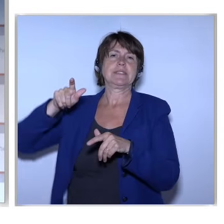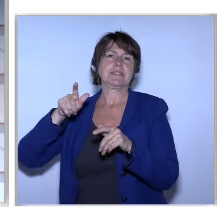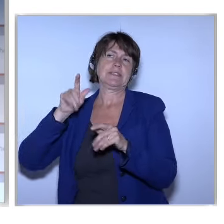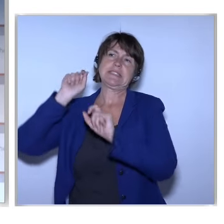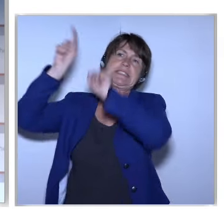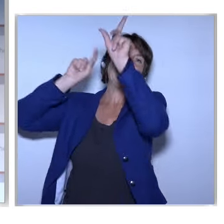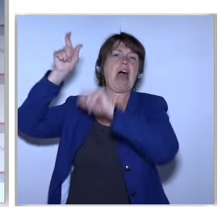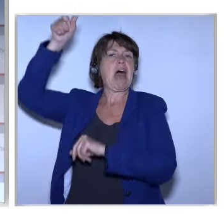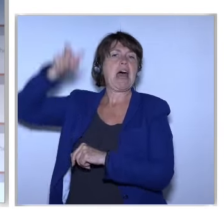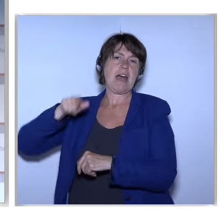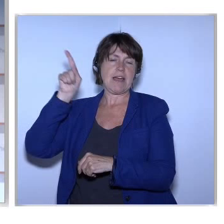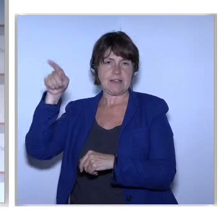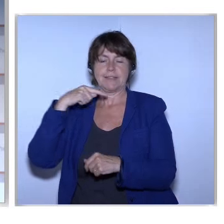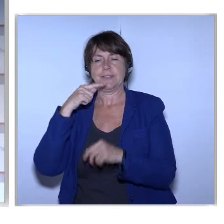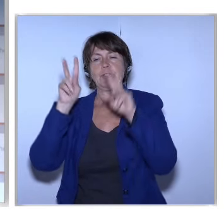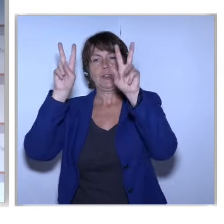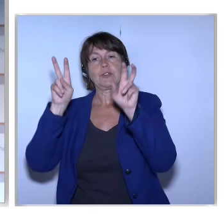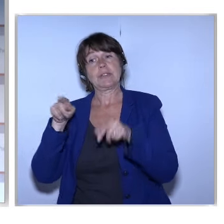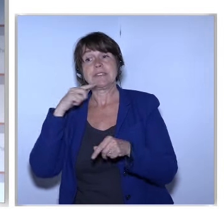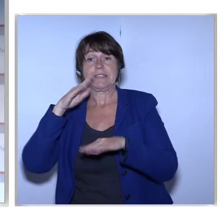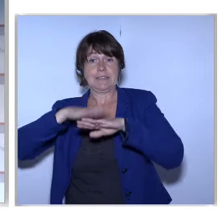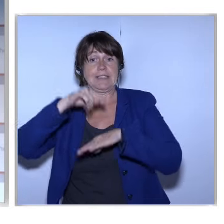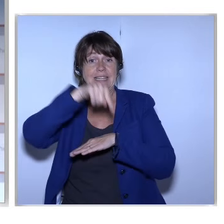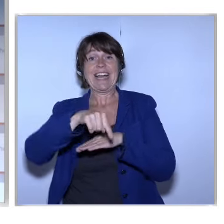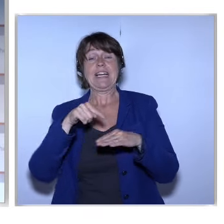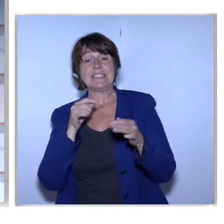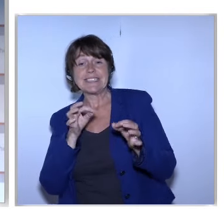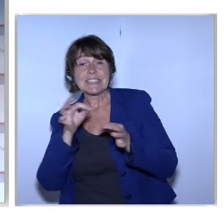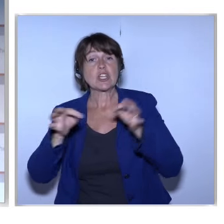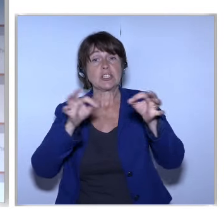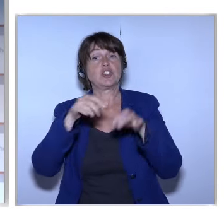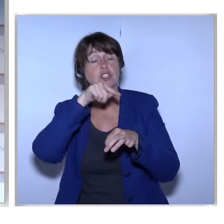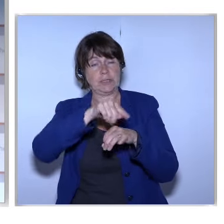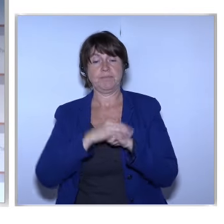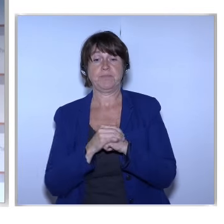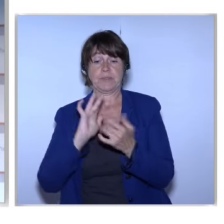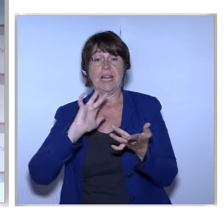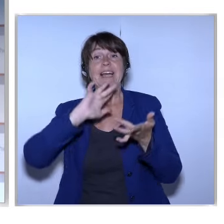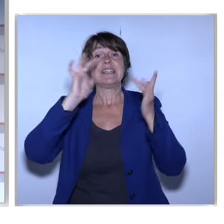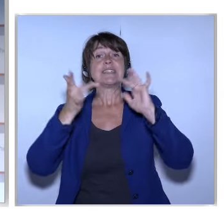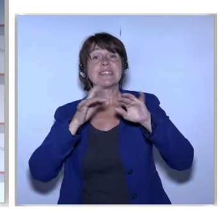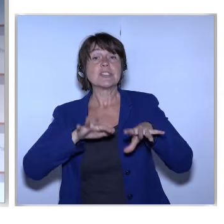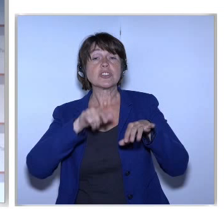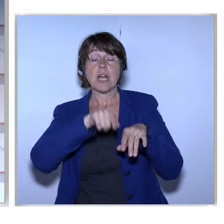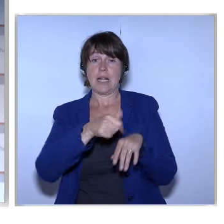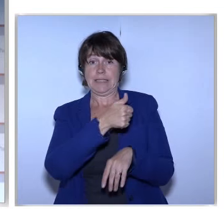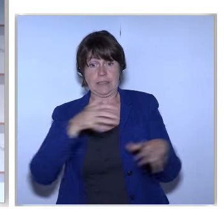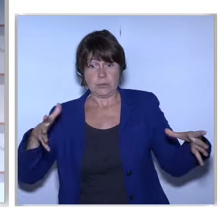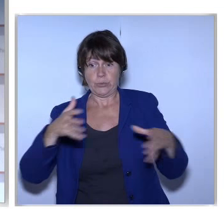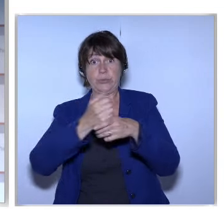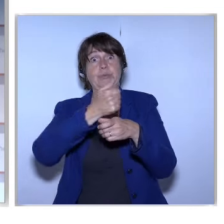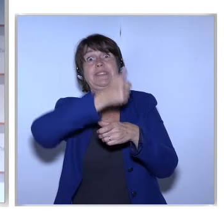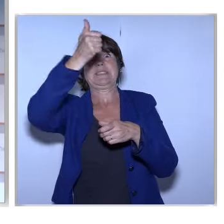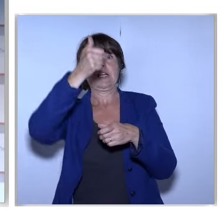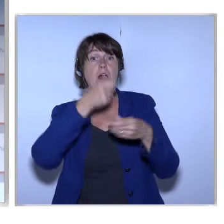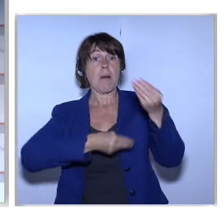Sentences From That Digital Strategy A Digital Single Market Can Create Opportunities For New